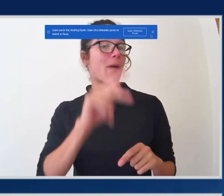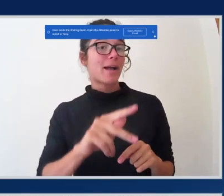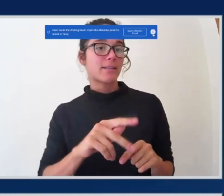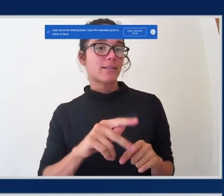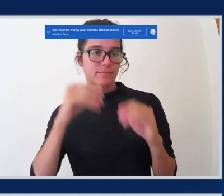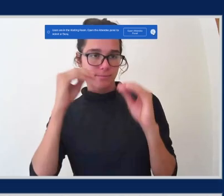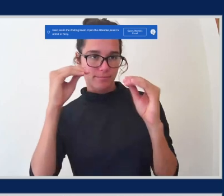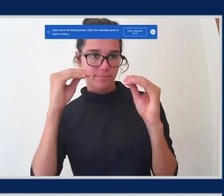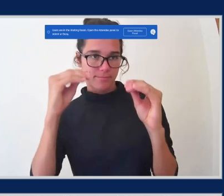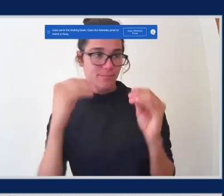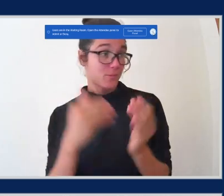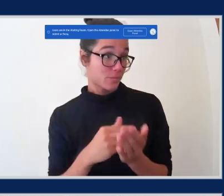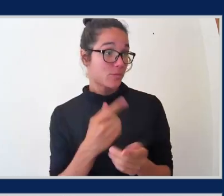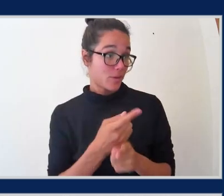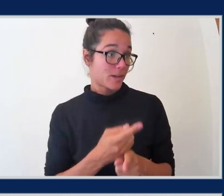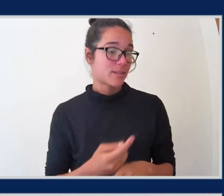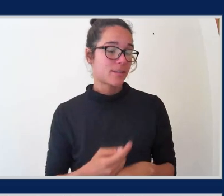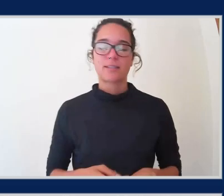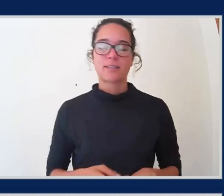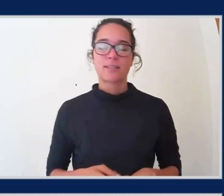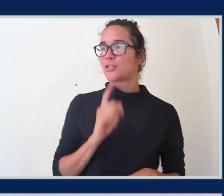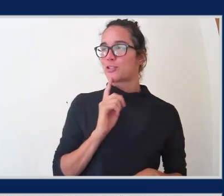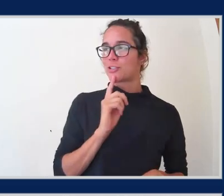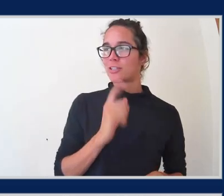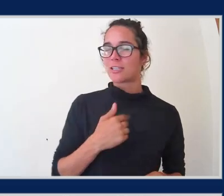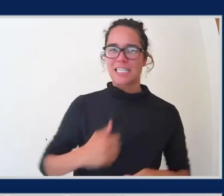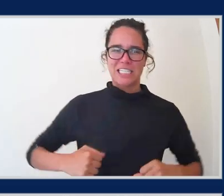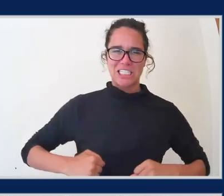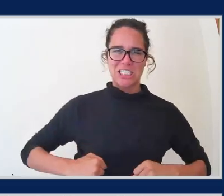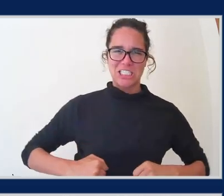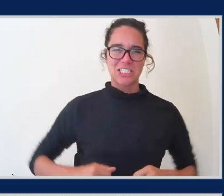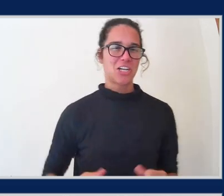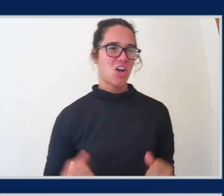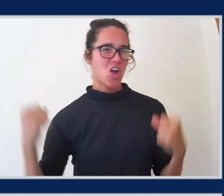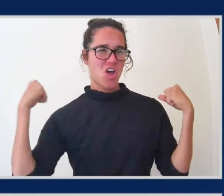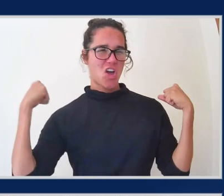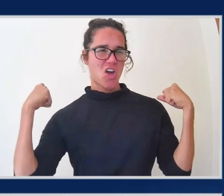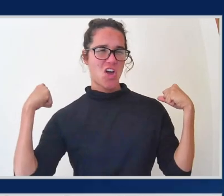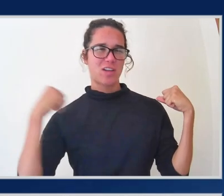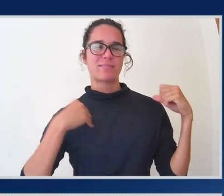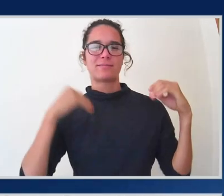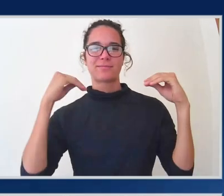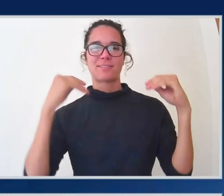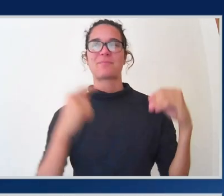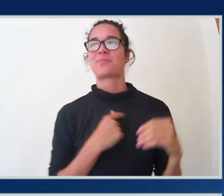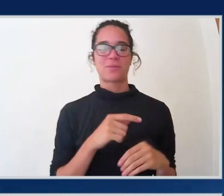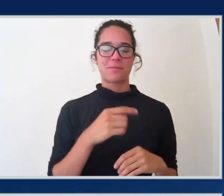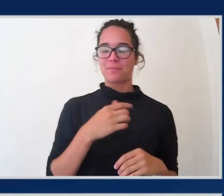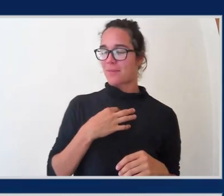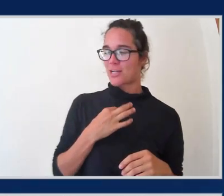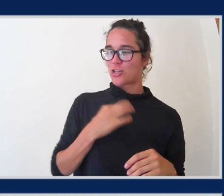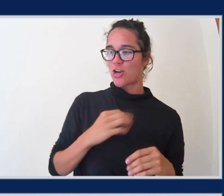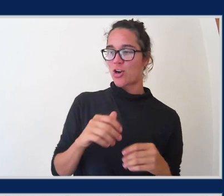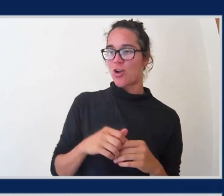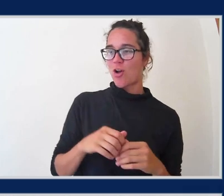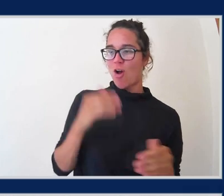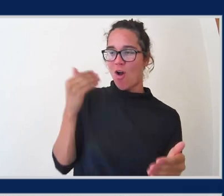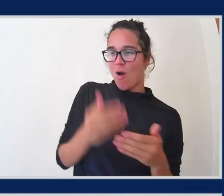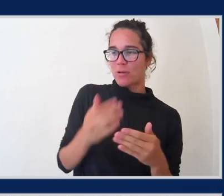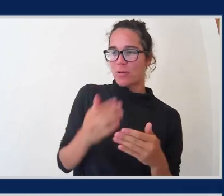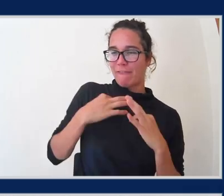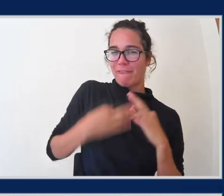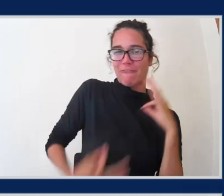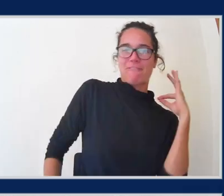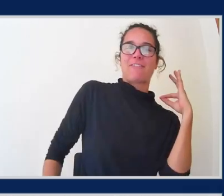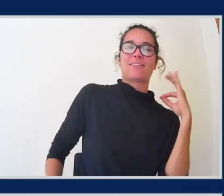I flexed too hard. My shirt almost disintegrated. I saw it. It was starting to shred away. So here we see the AWS certified security specialty,